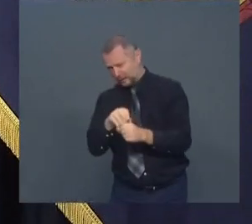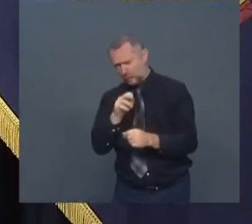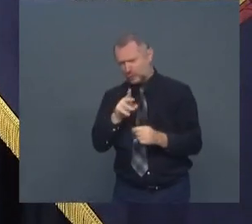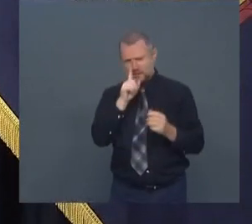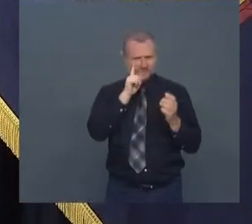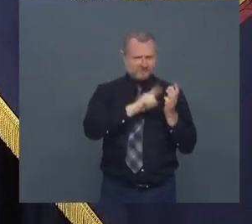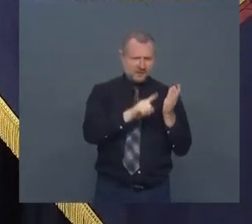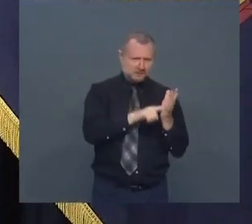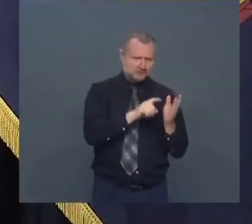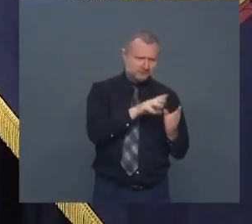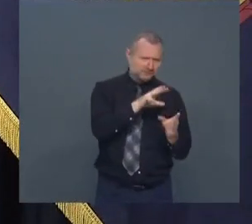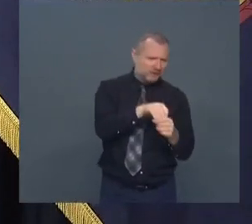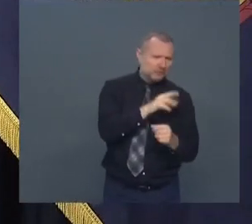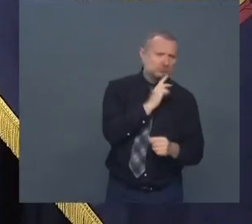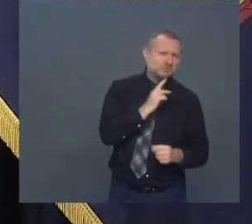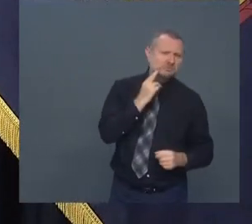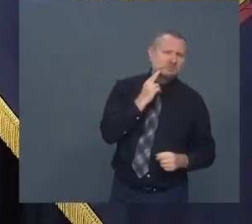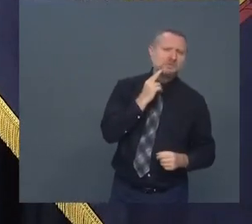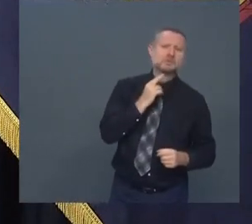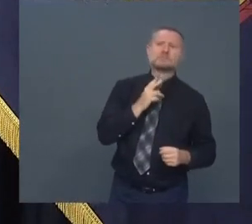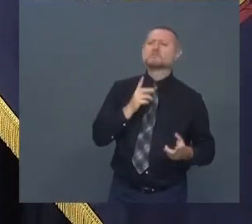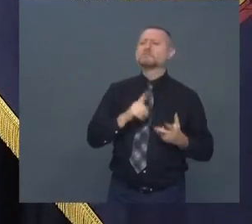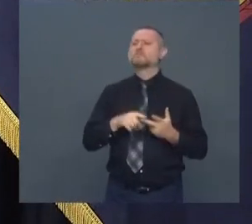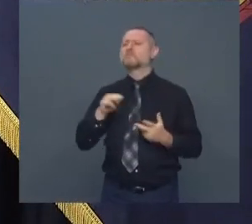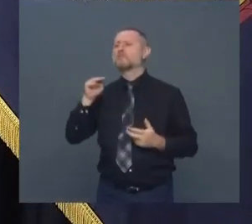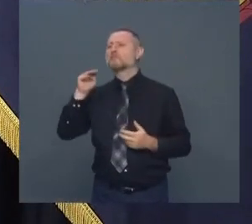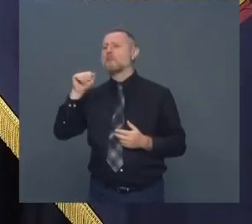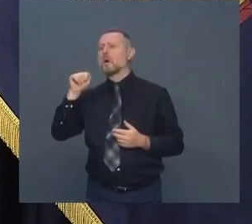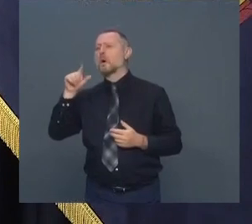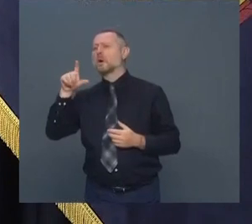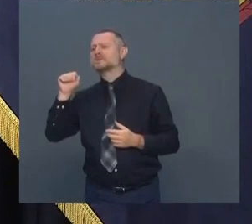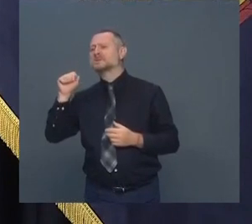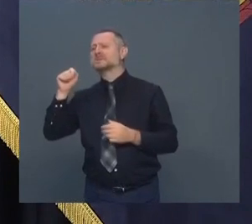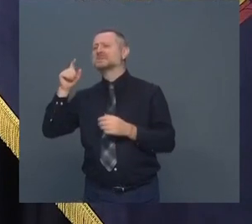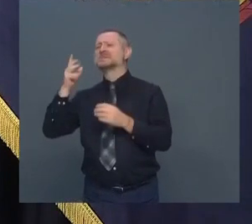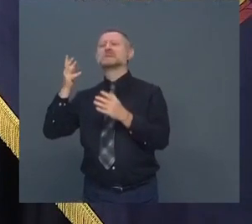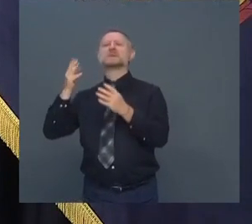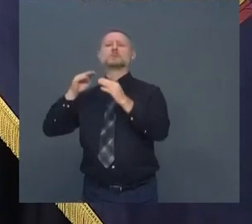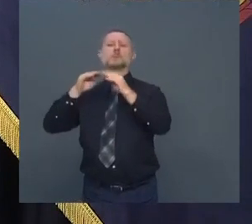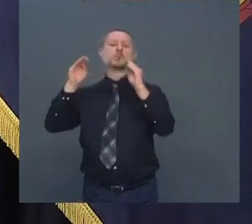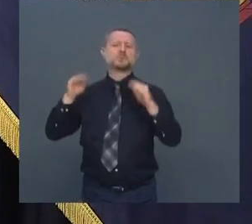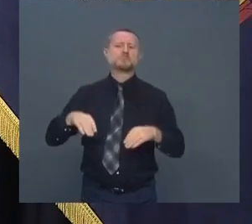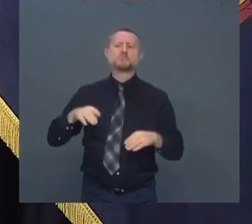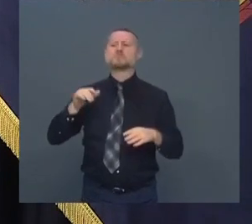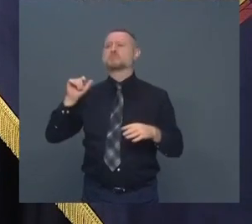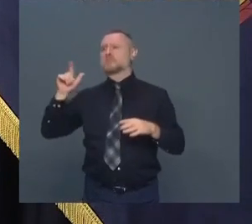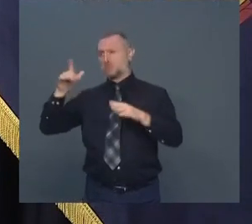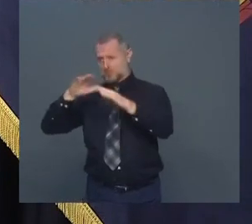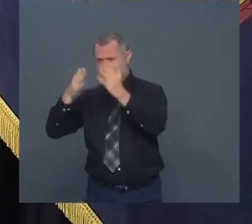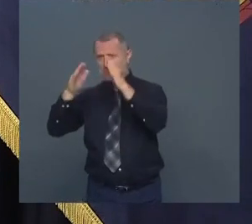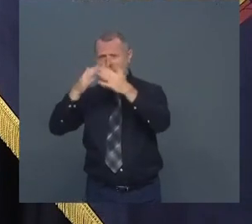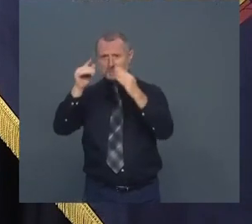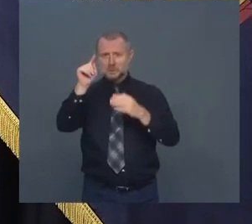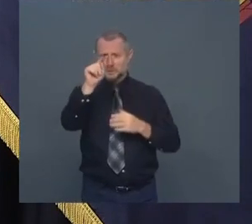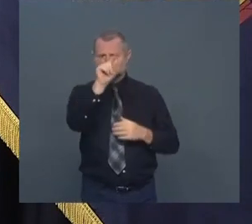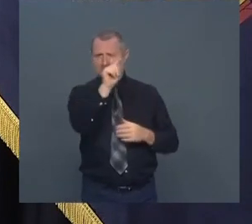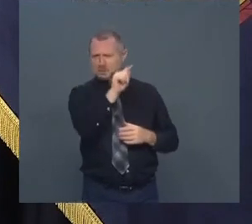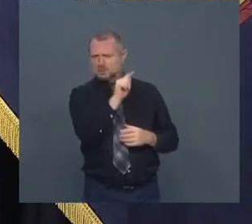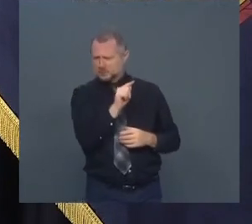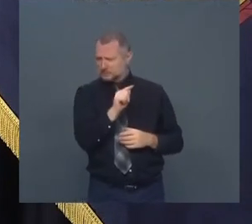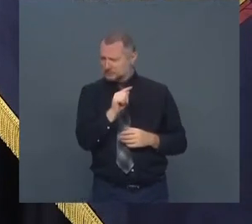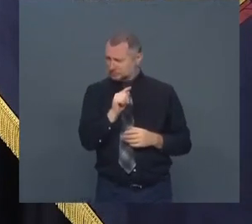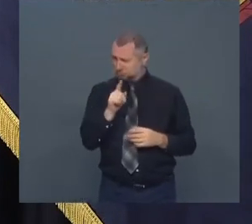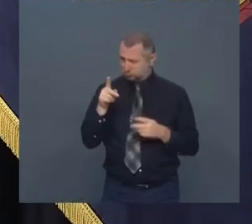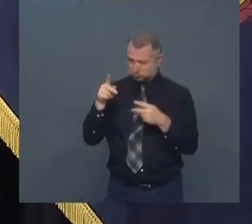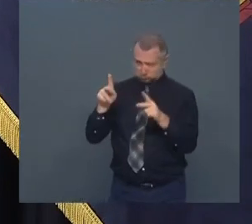second question with malls museums and other indoor settings opening have you considered allowing fans into sporting